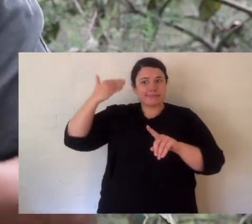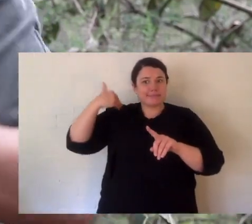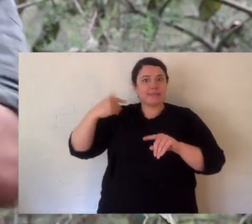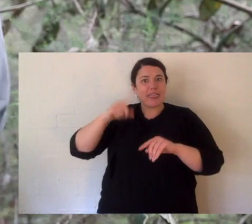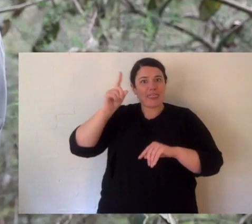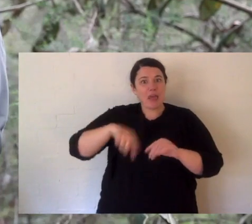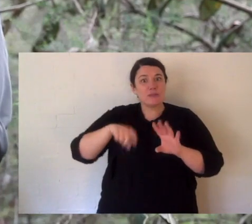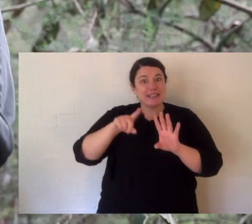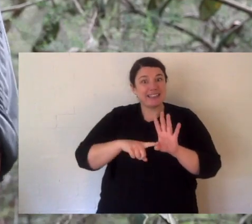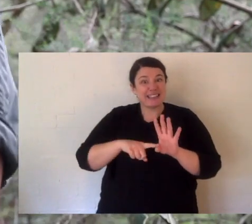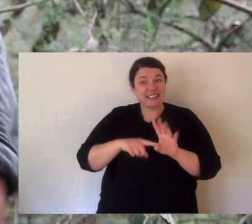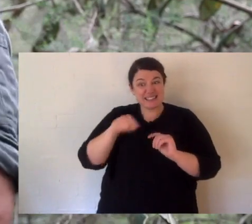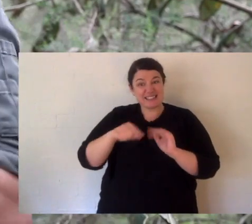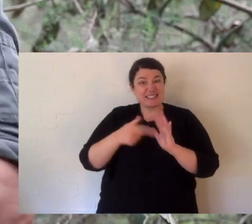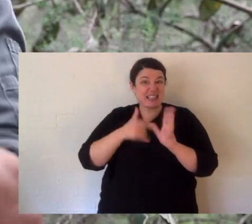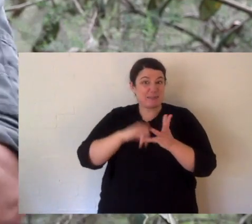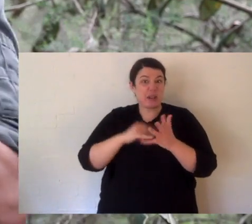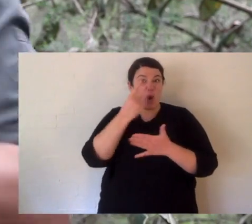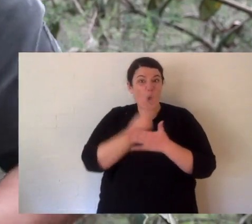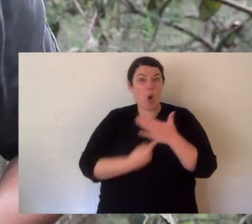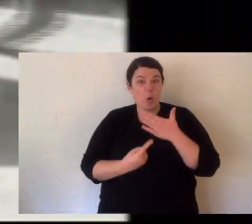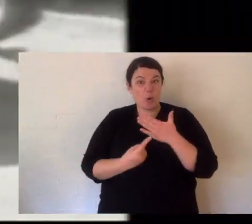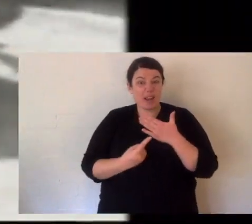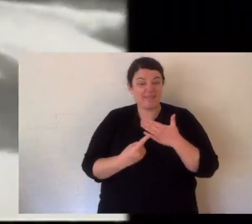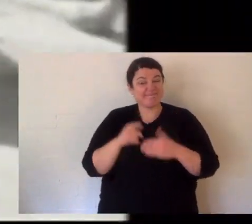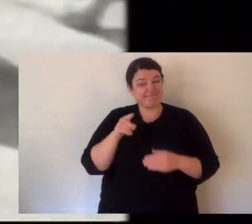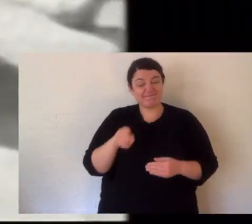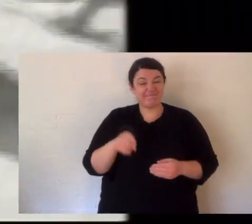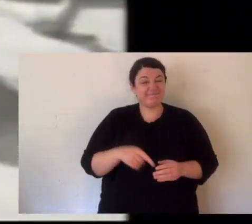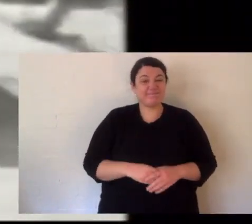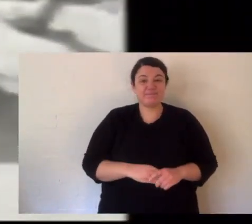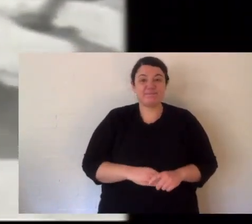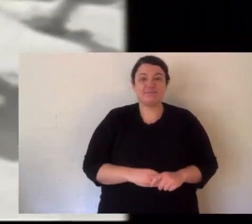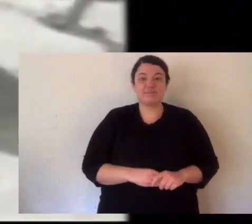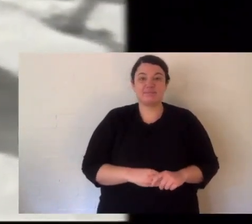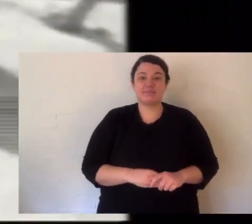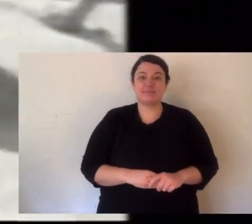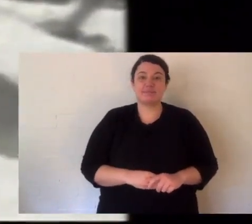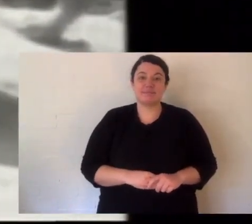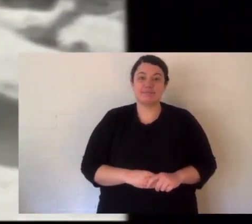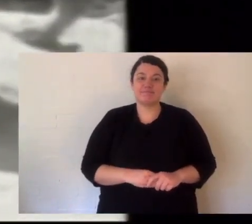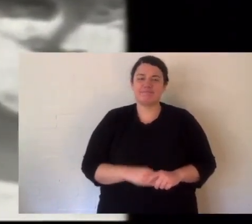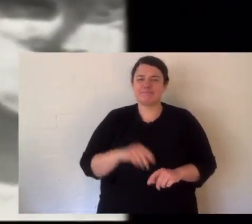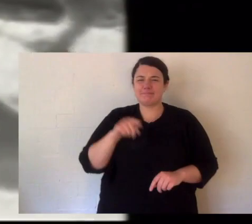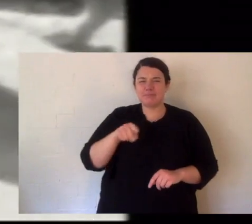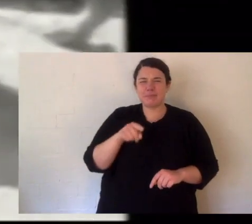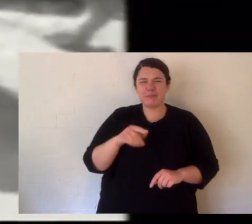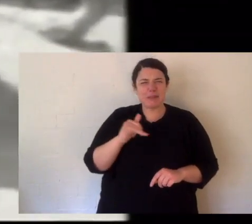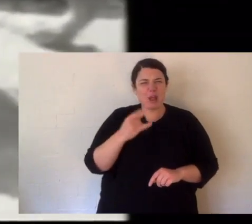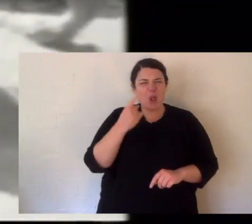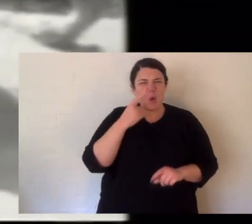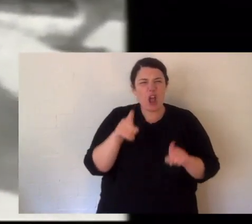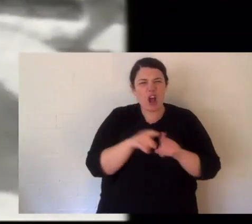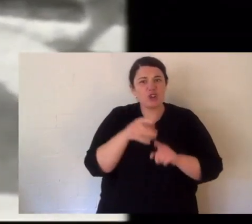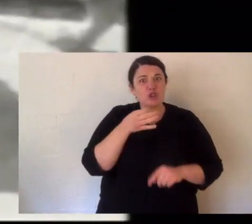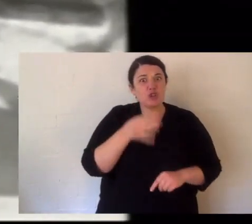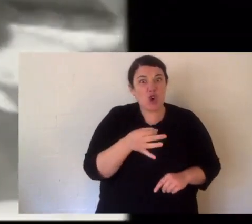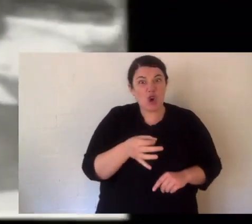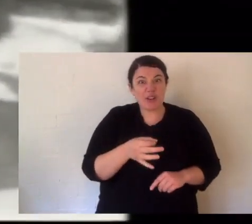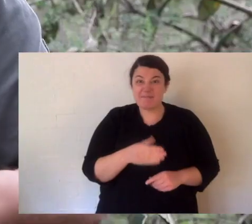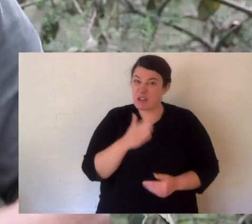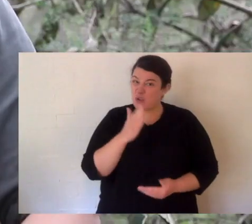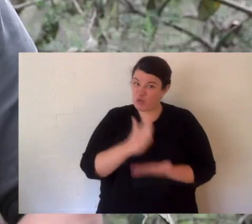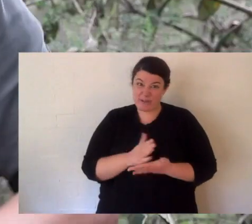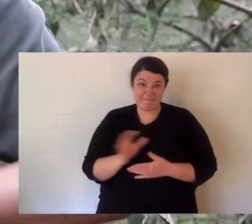isolated to Tasmania and that was their last refuge. A thylacines might look like a dog but they're not.